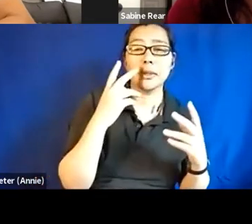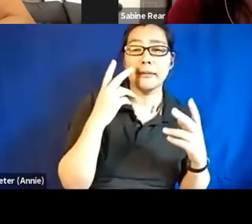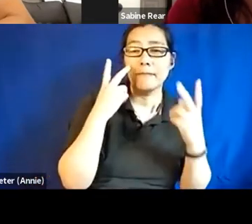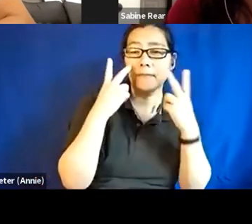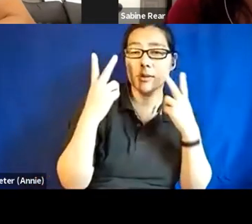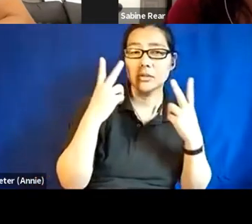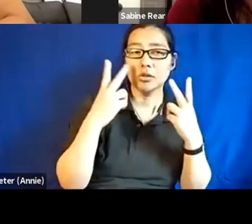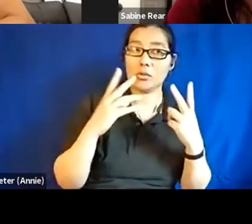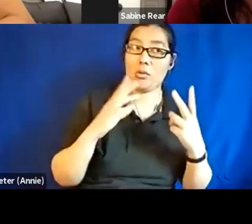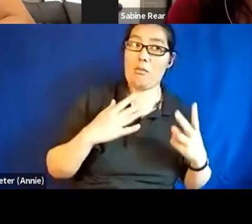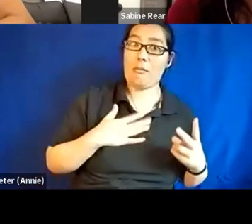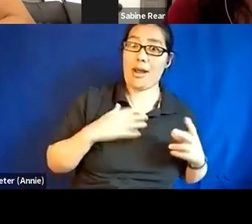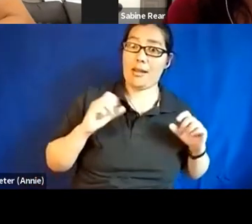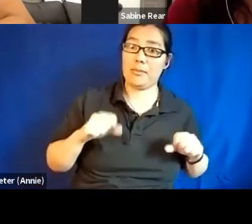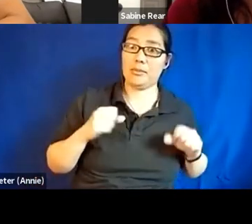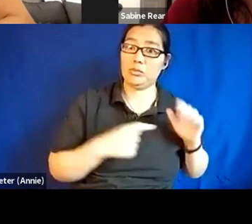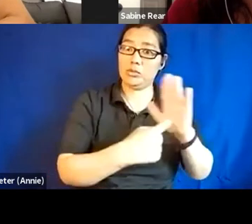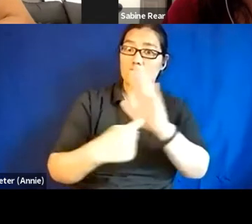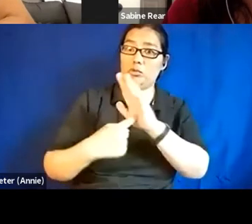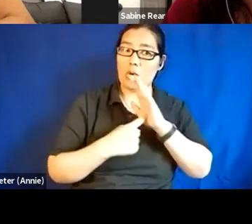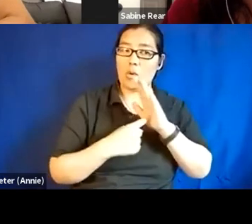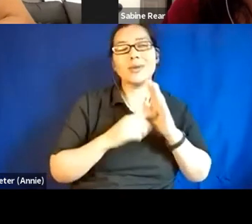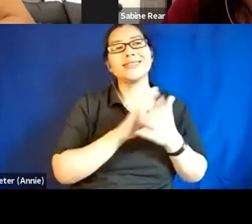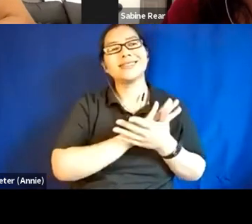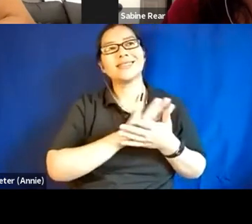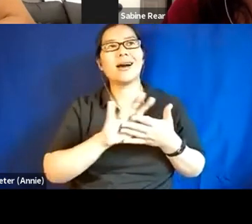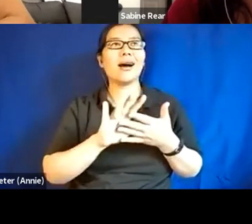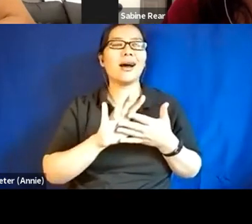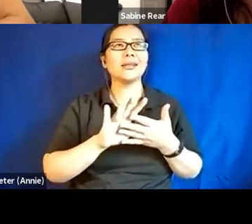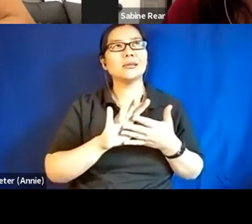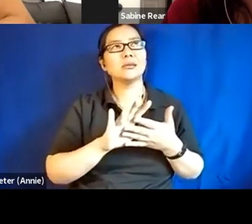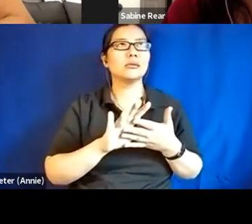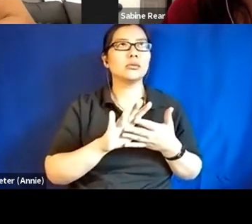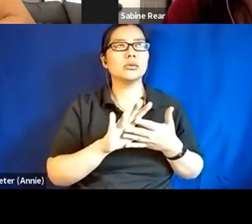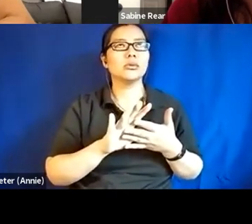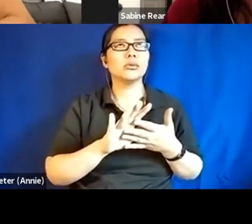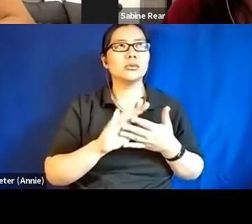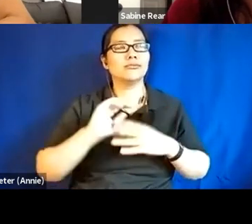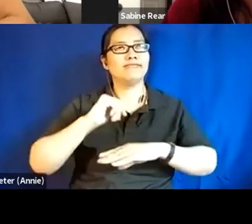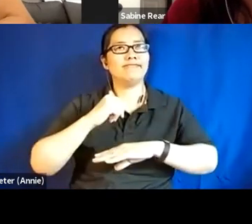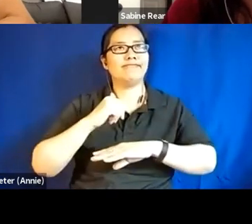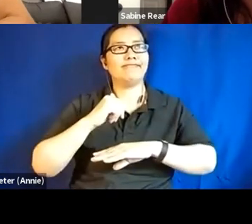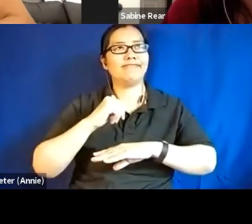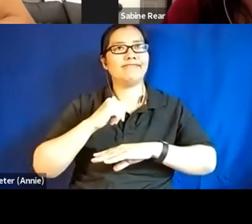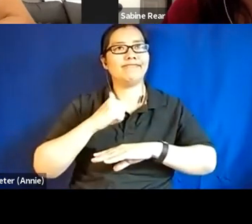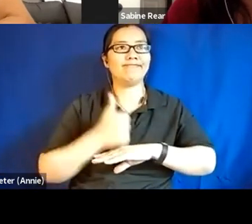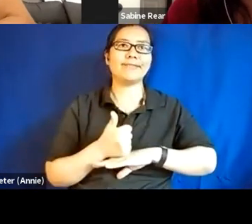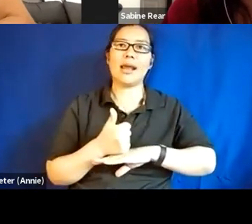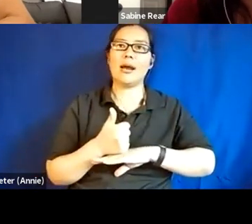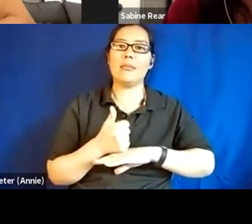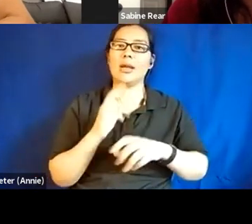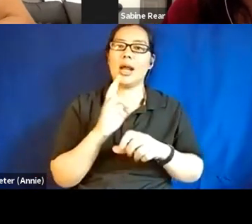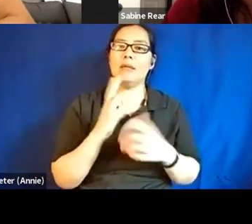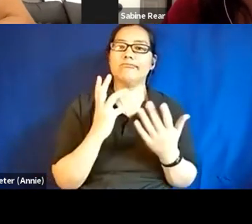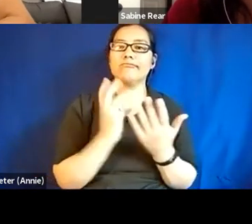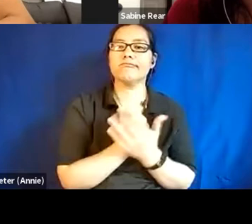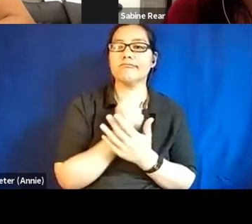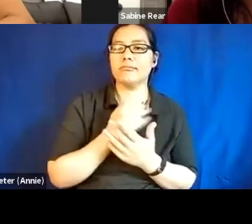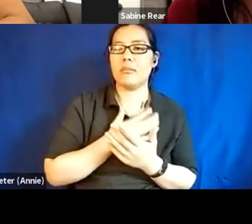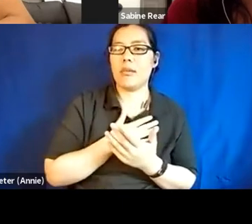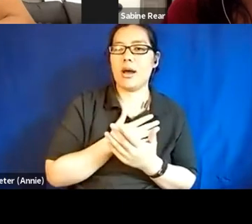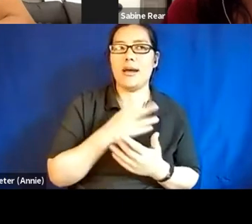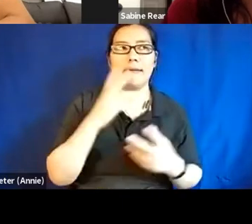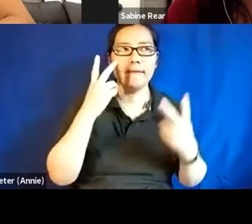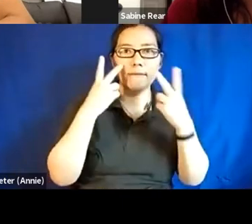is, um, nicely bracketed by what vision I have and what I like about that. Um,